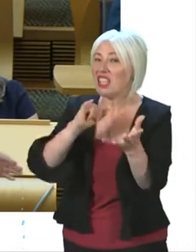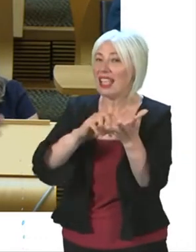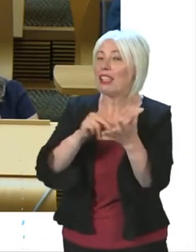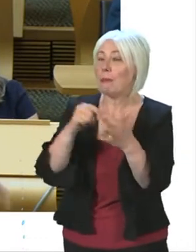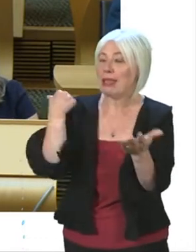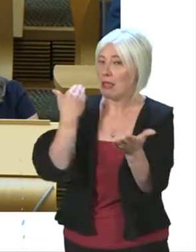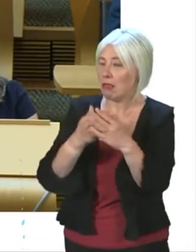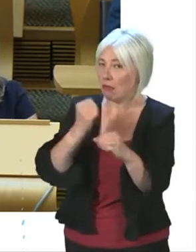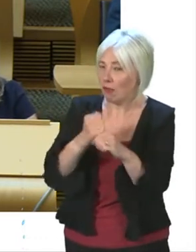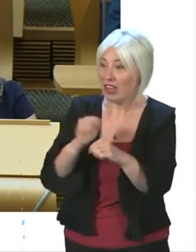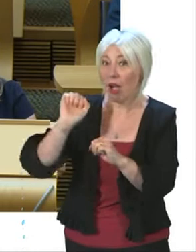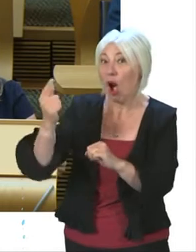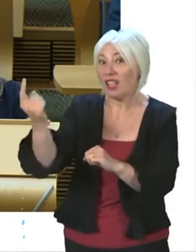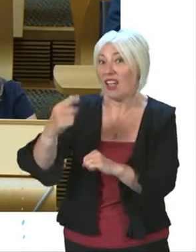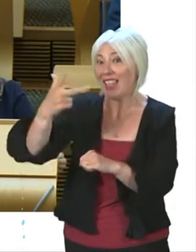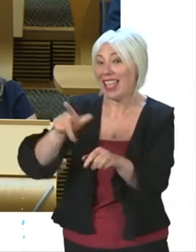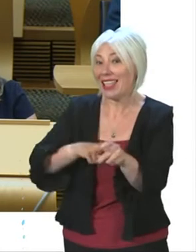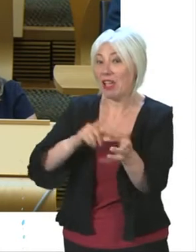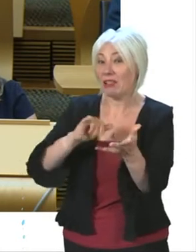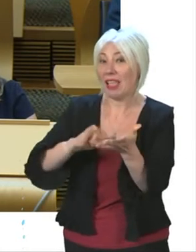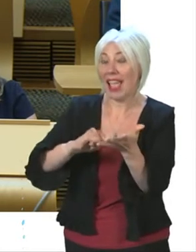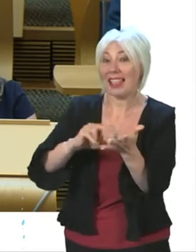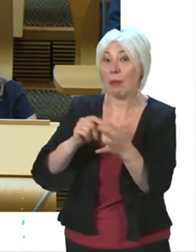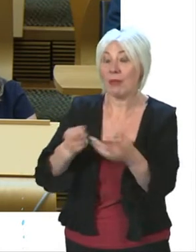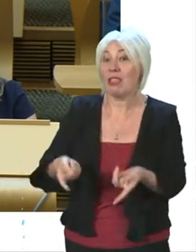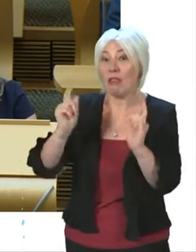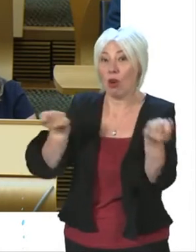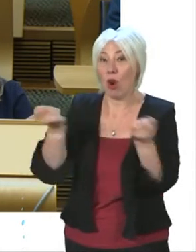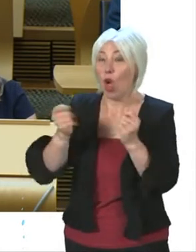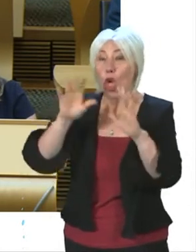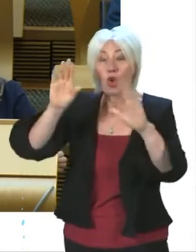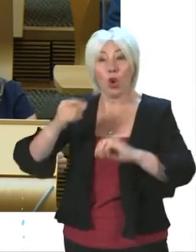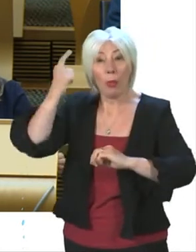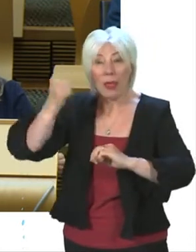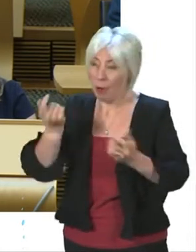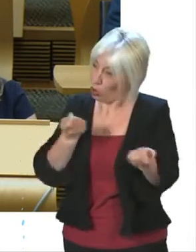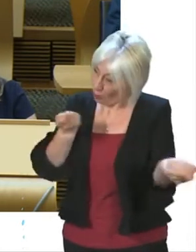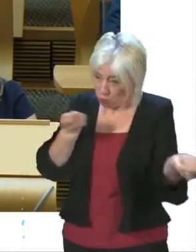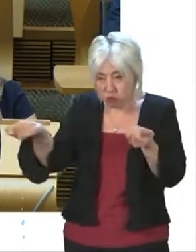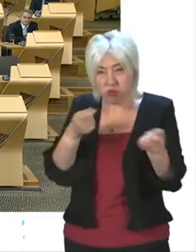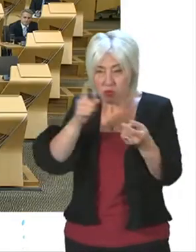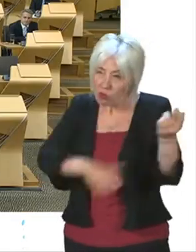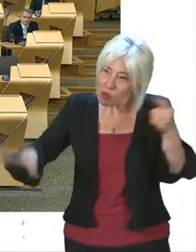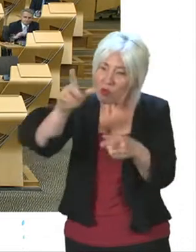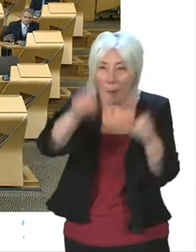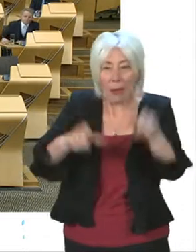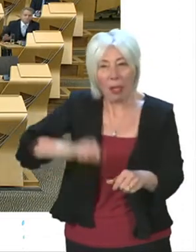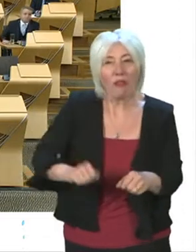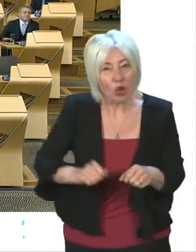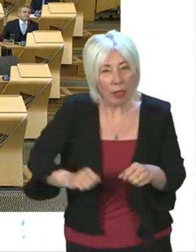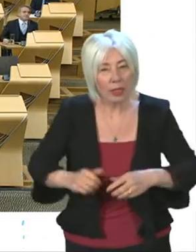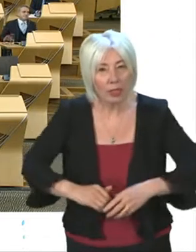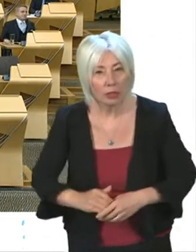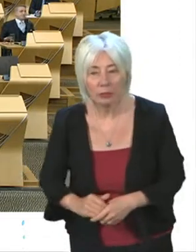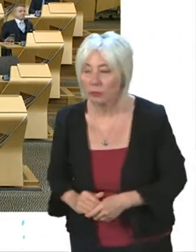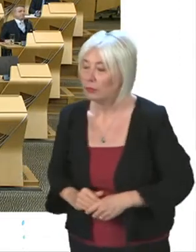eight years as First Minister, when will she stop pretending she's in opposition and start governing for the people of Scotland? First Minister,